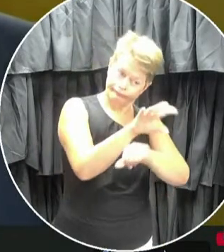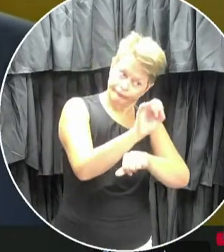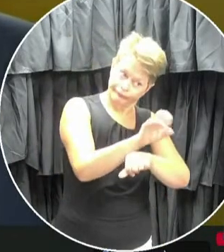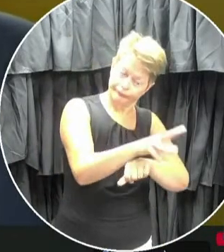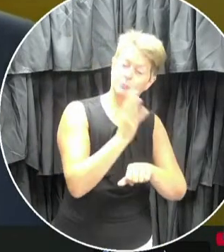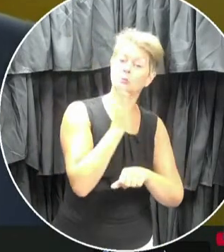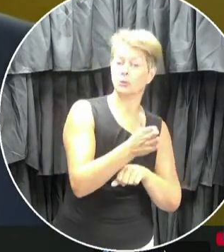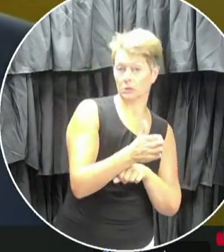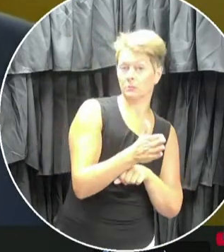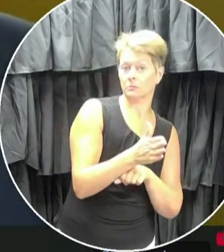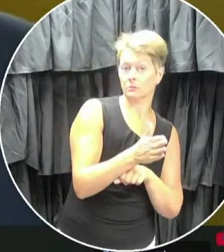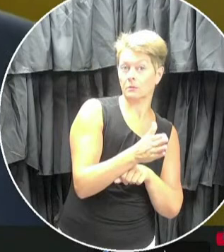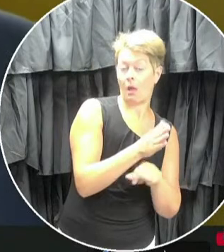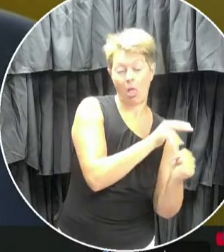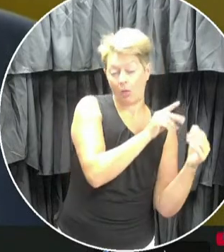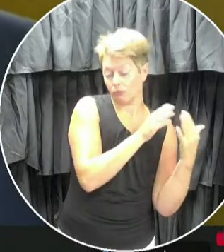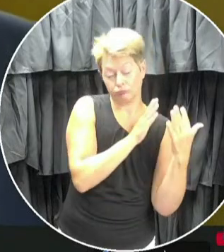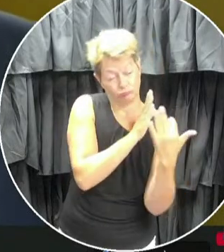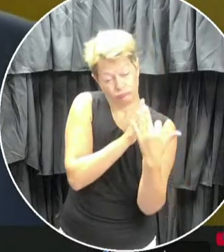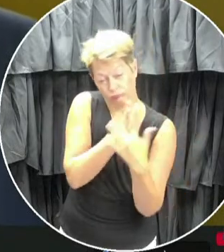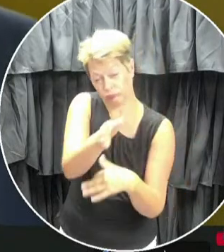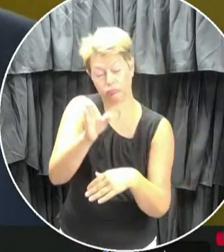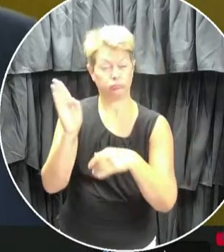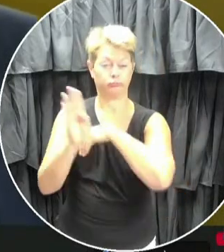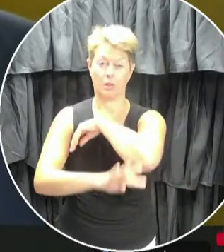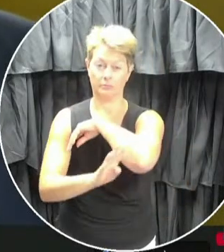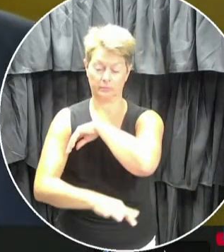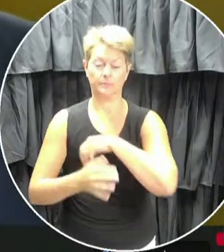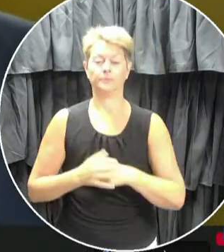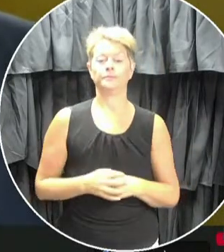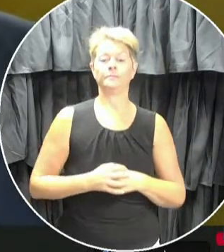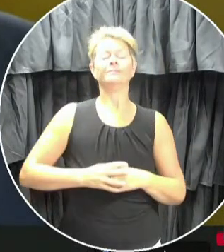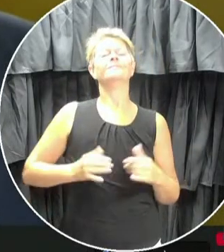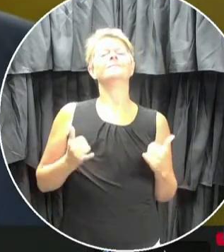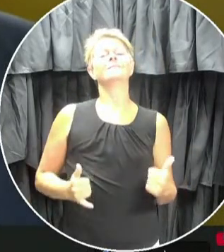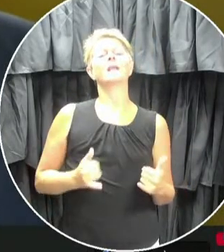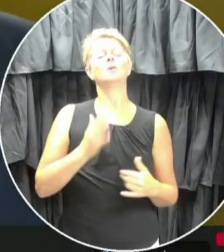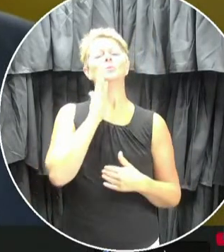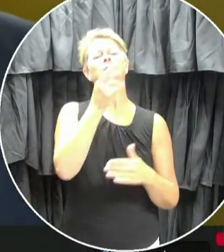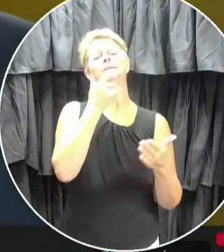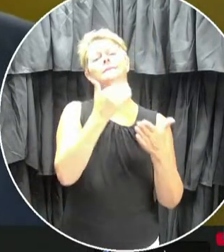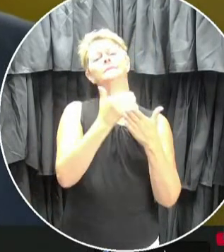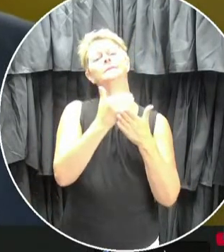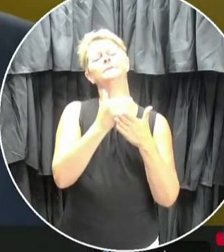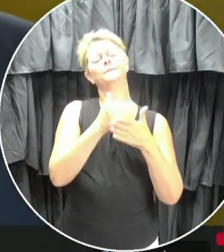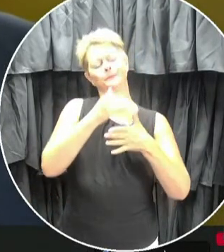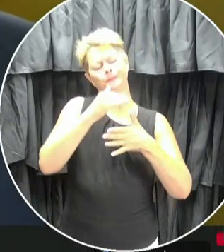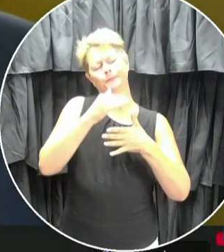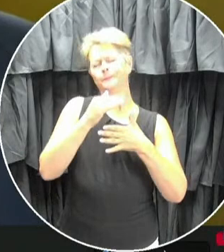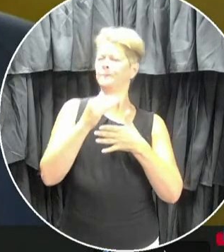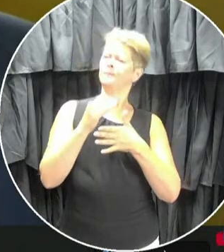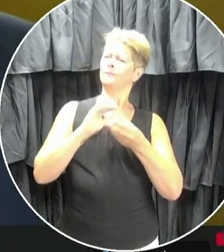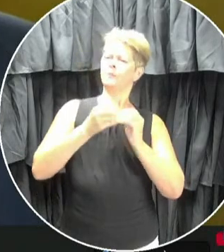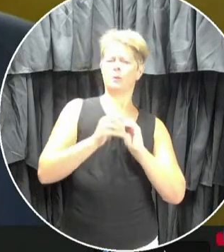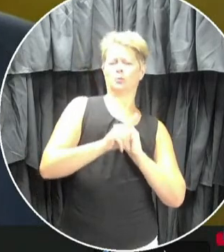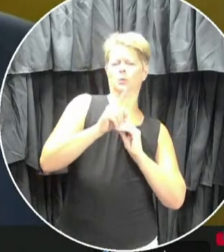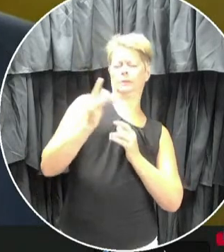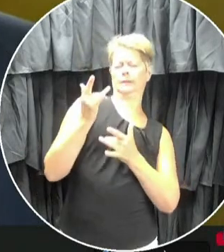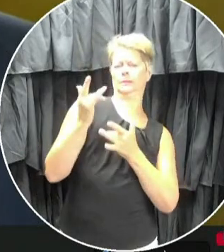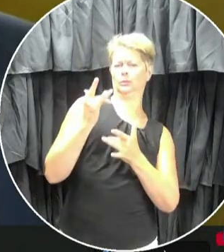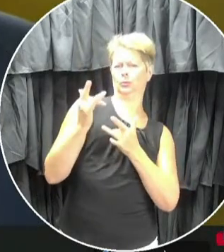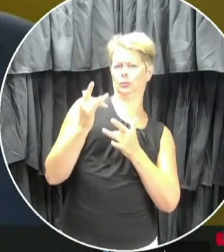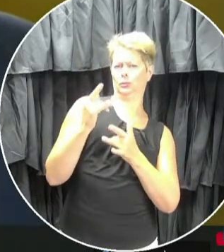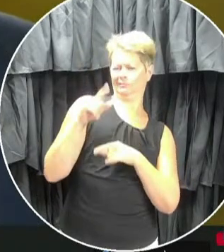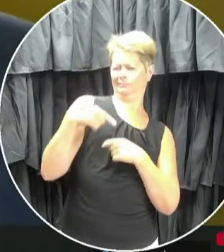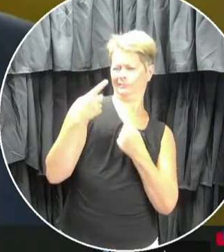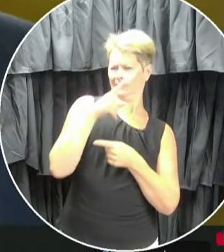and on to the fall. I'm going to touch now on the main issues brought to our attention through our extensive consultations over the summer.